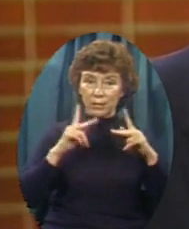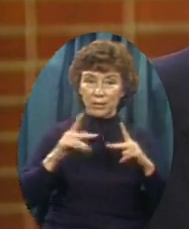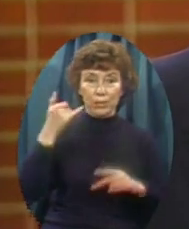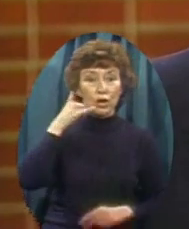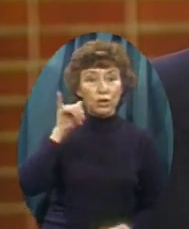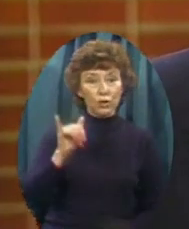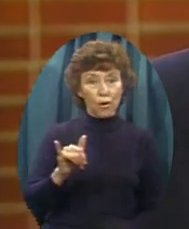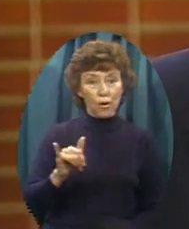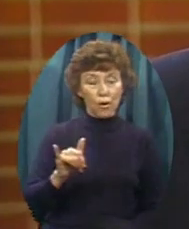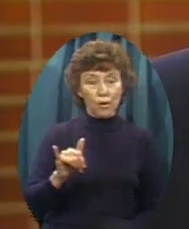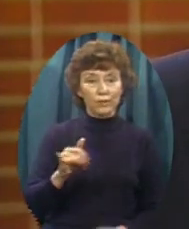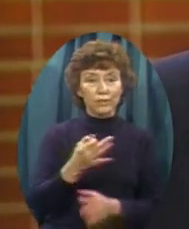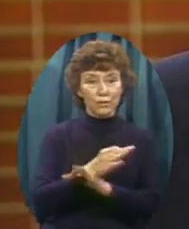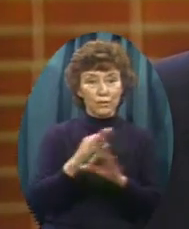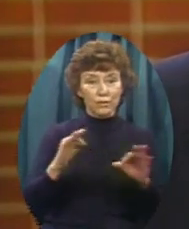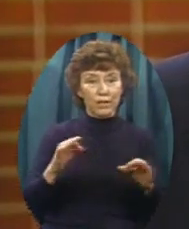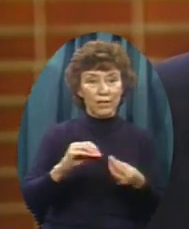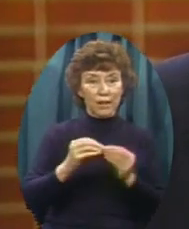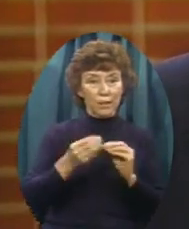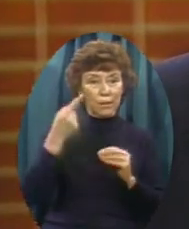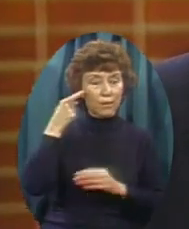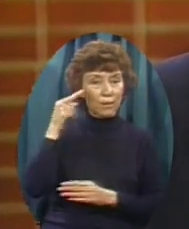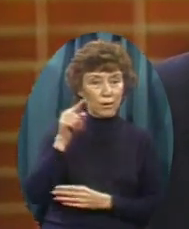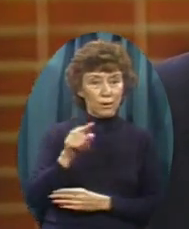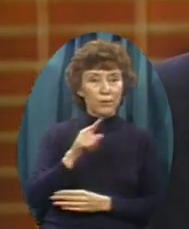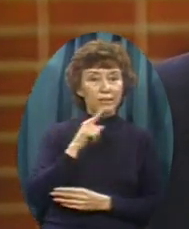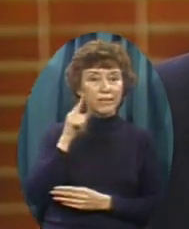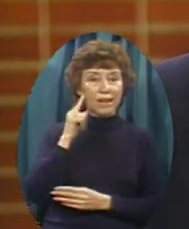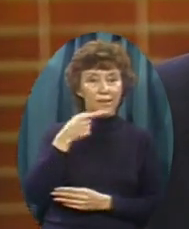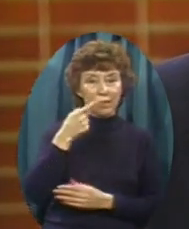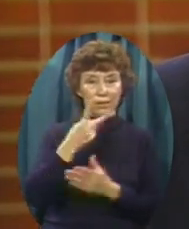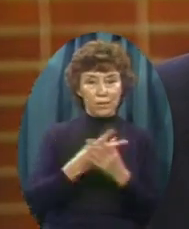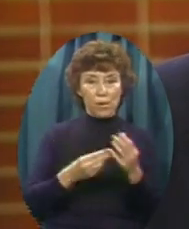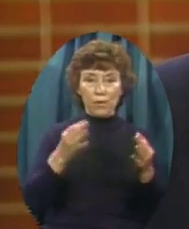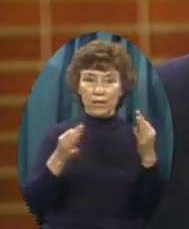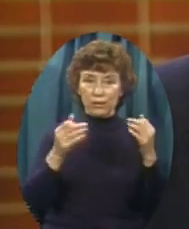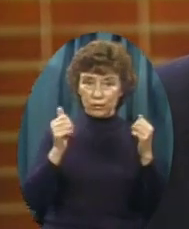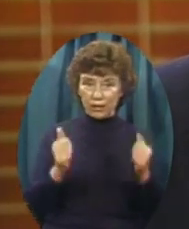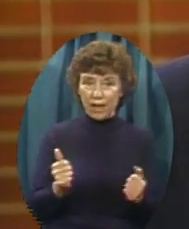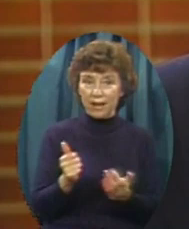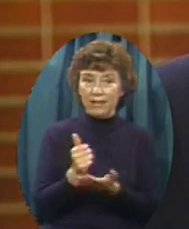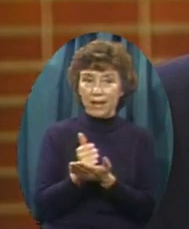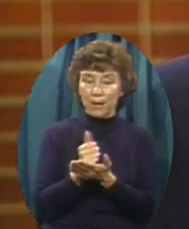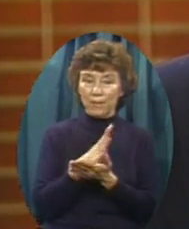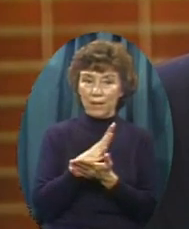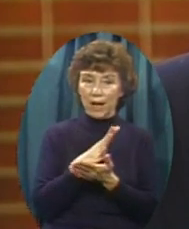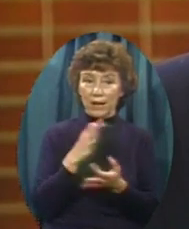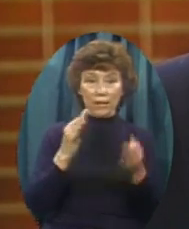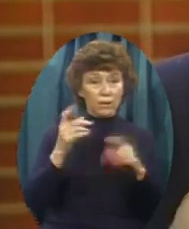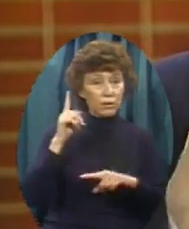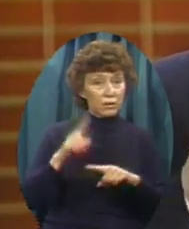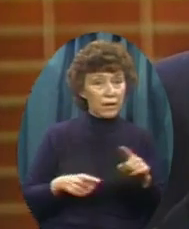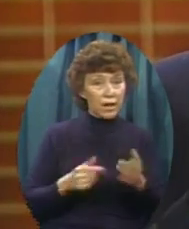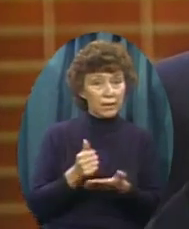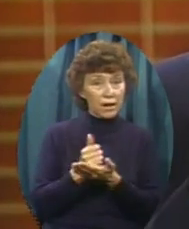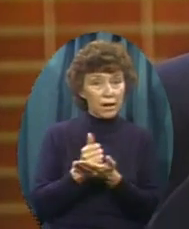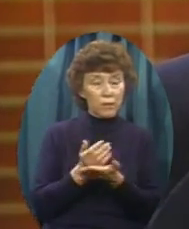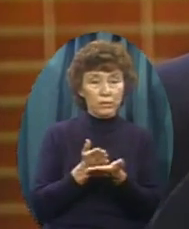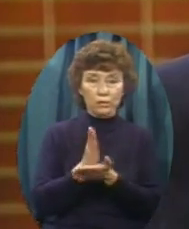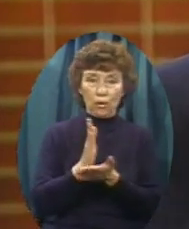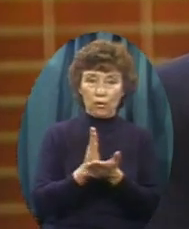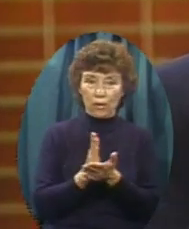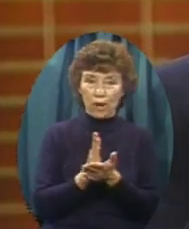call And dear friends Talk to your friends About helping us I've never been